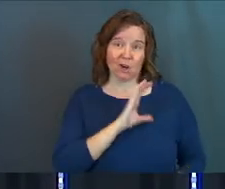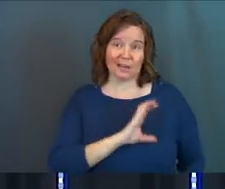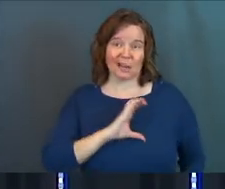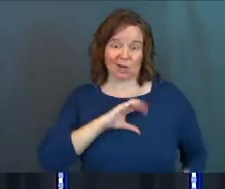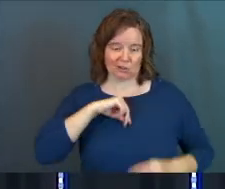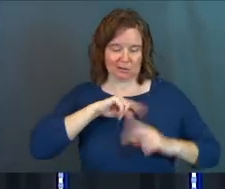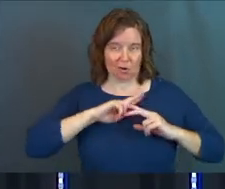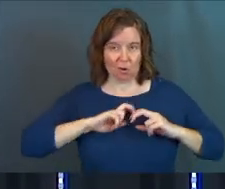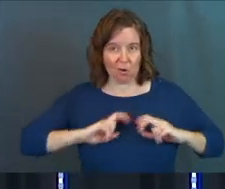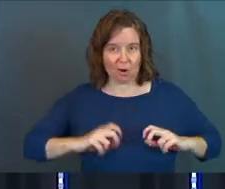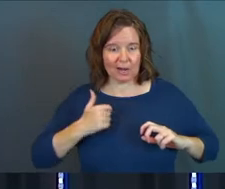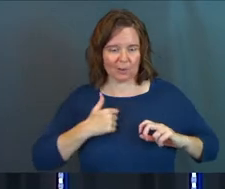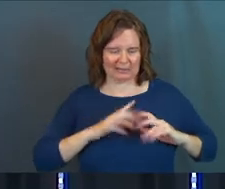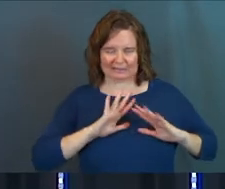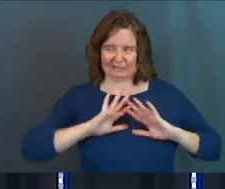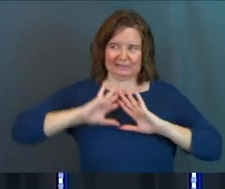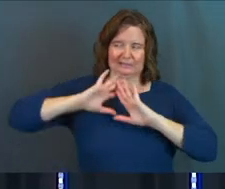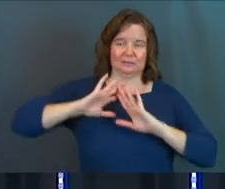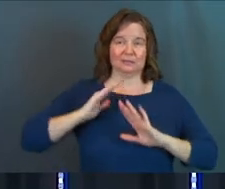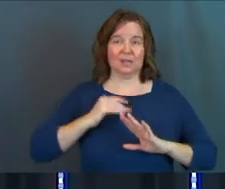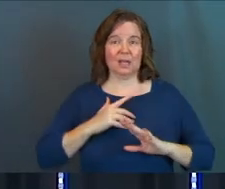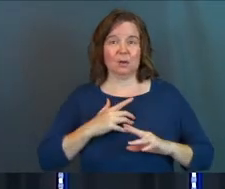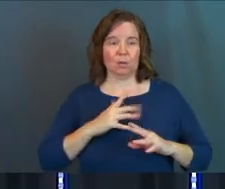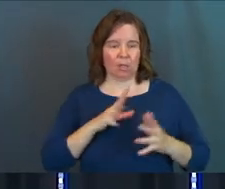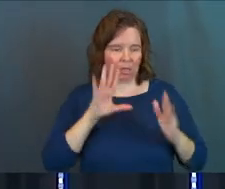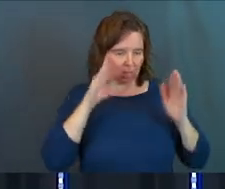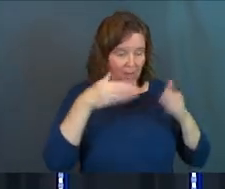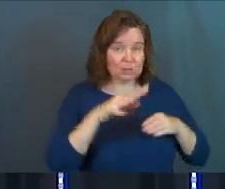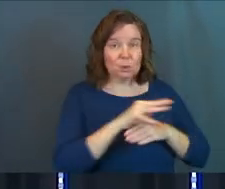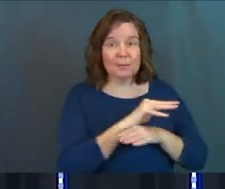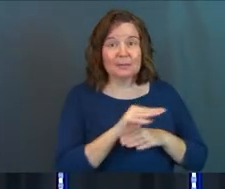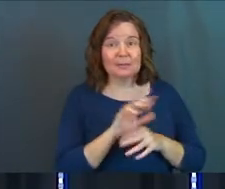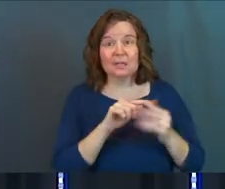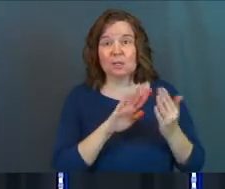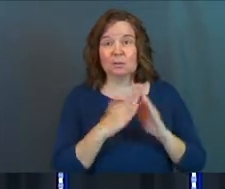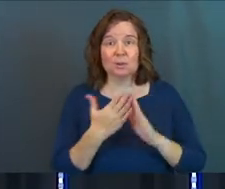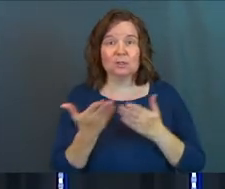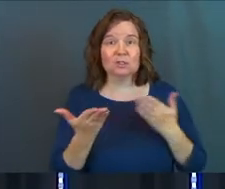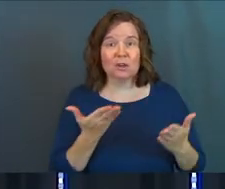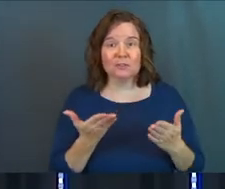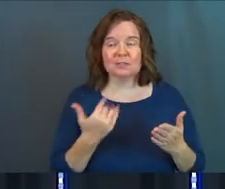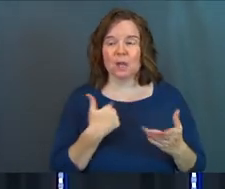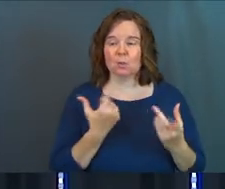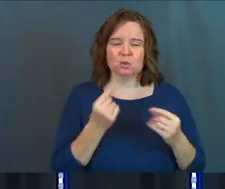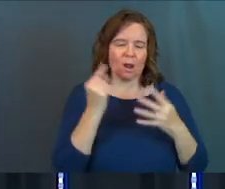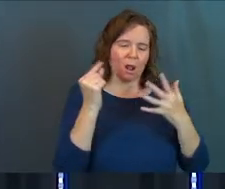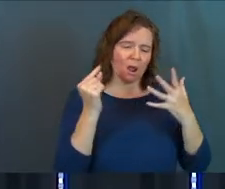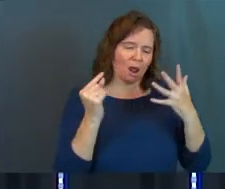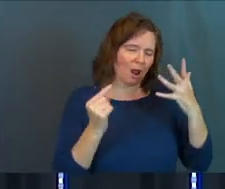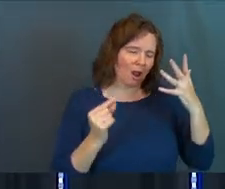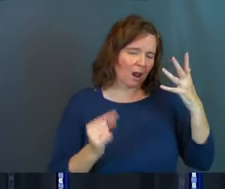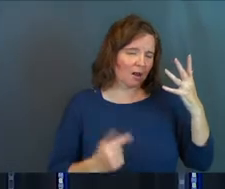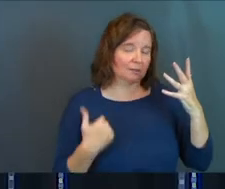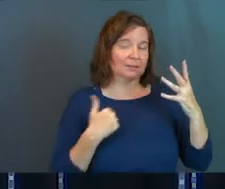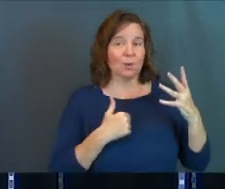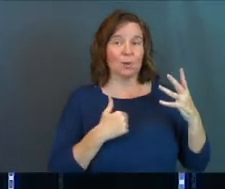character and our heart and we run and we will even pour ourselves into ministry and into community service. And we'll do all these things that we're throwing